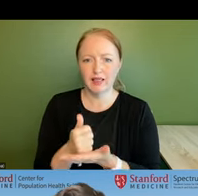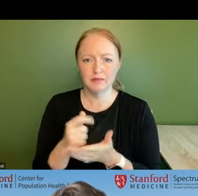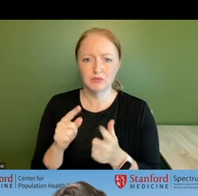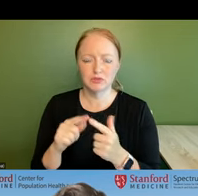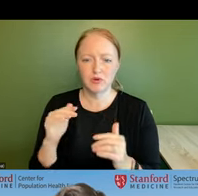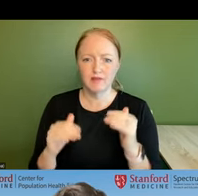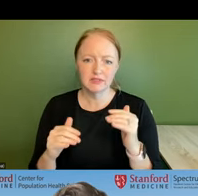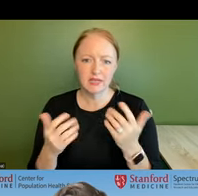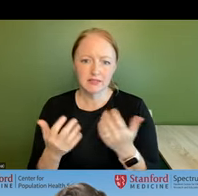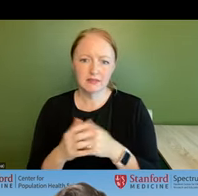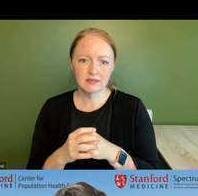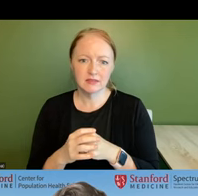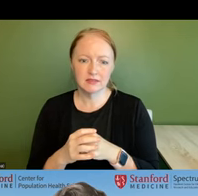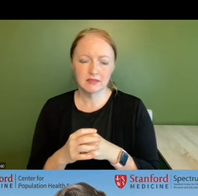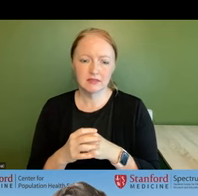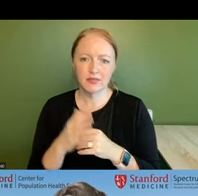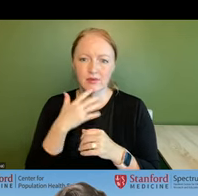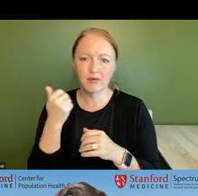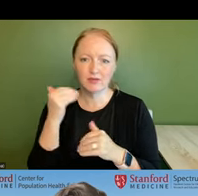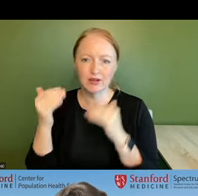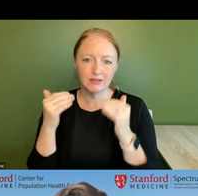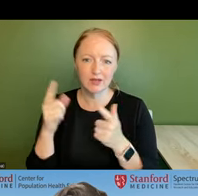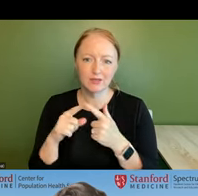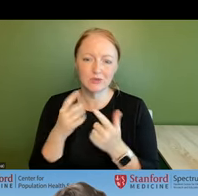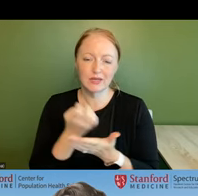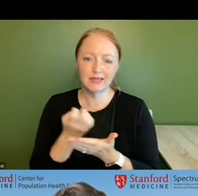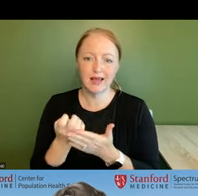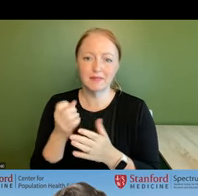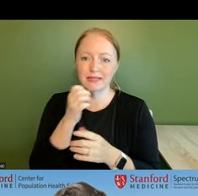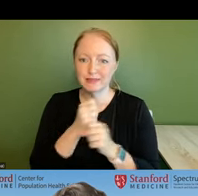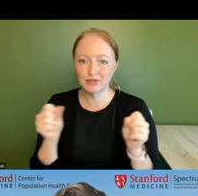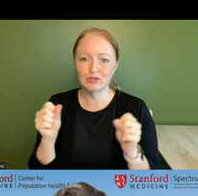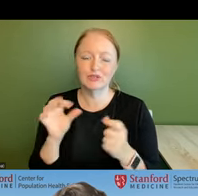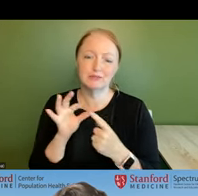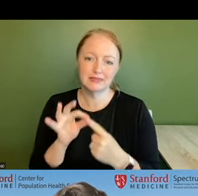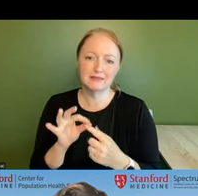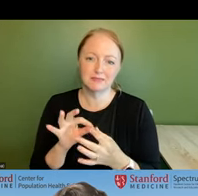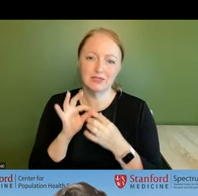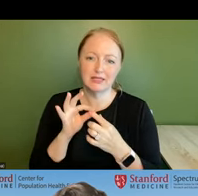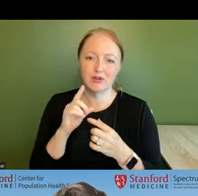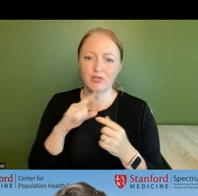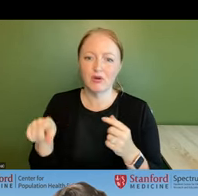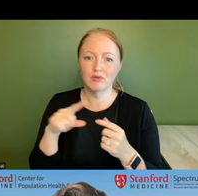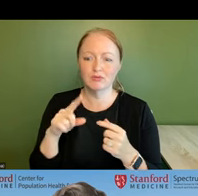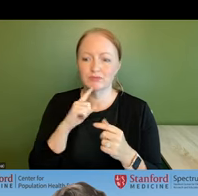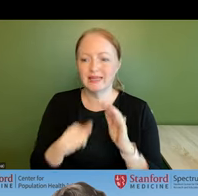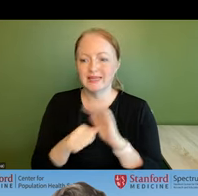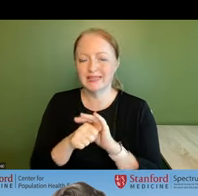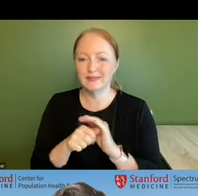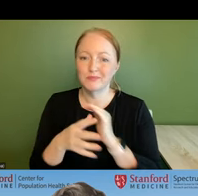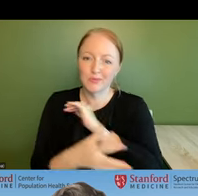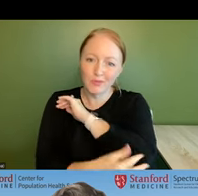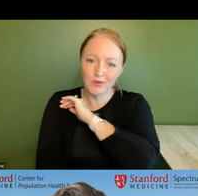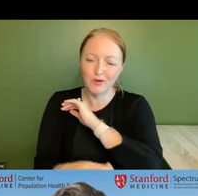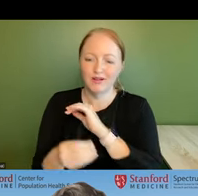offset um the older adults who are economically insecure in particular those who are among the hidden poor who